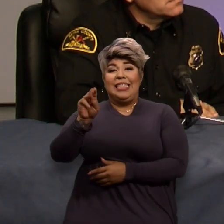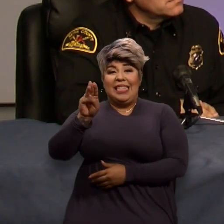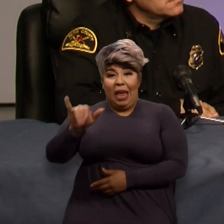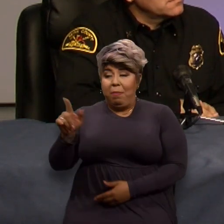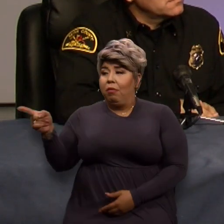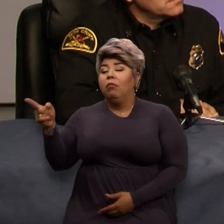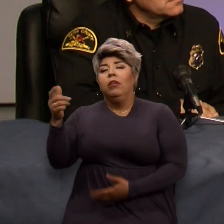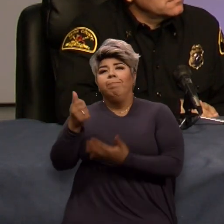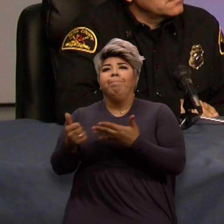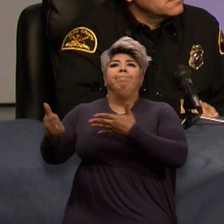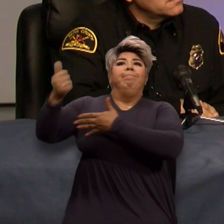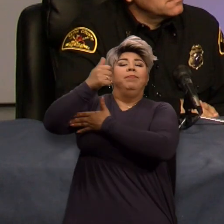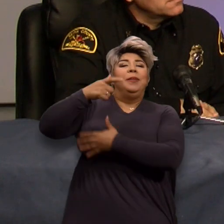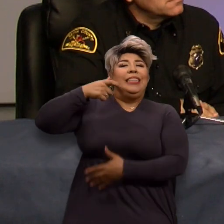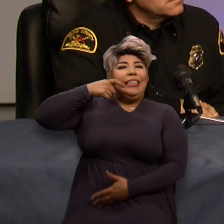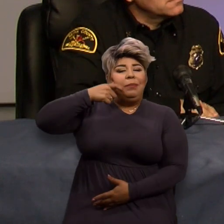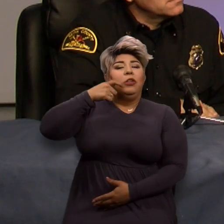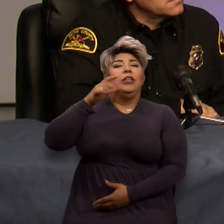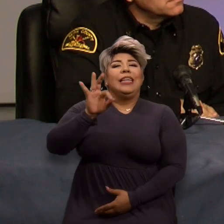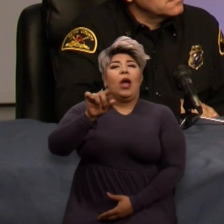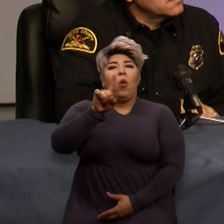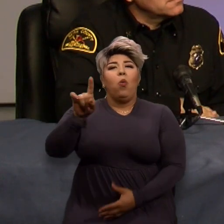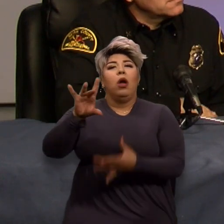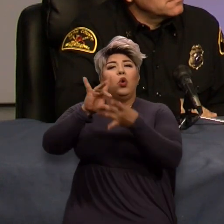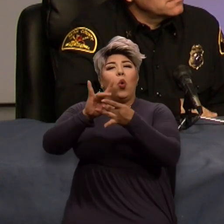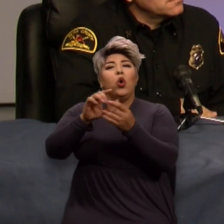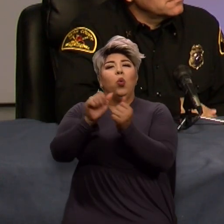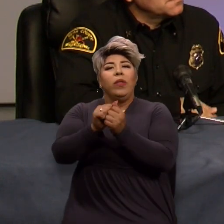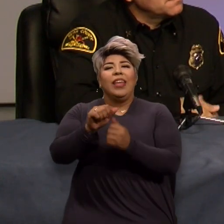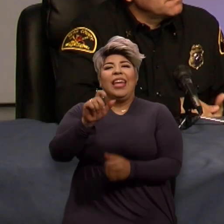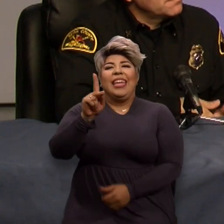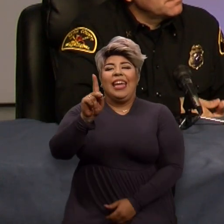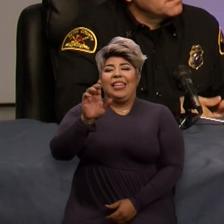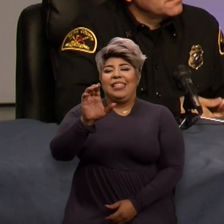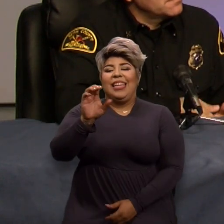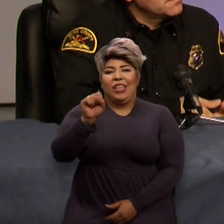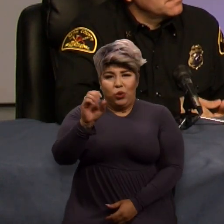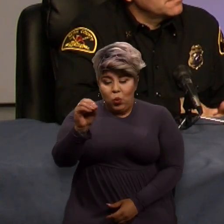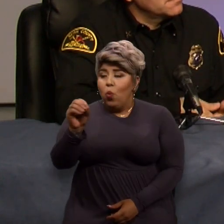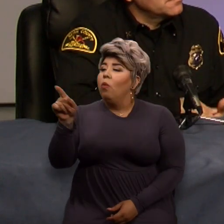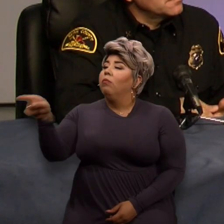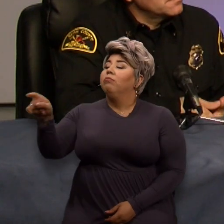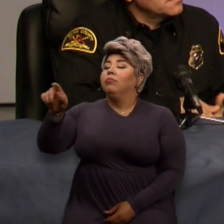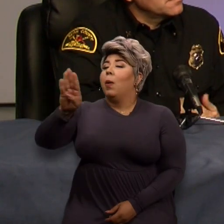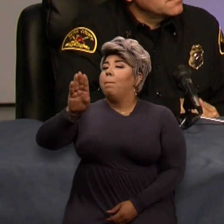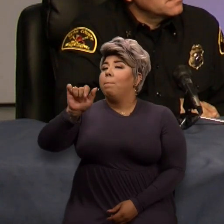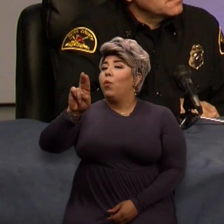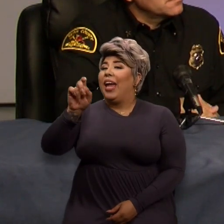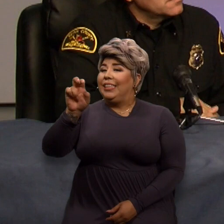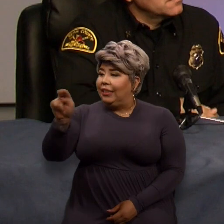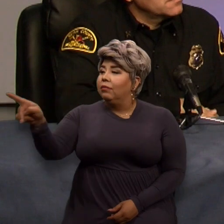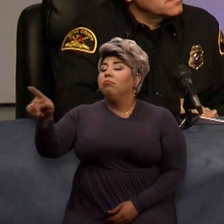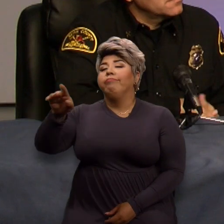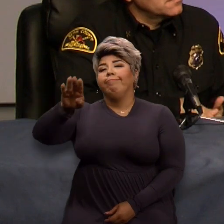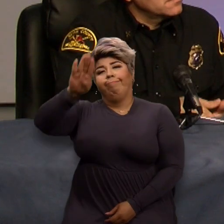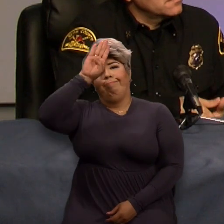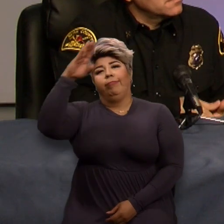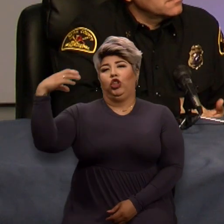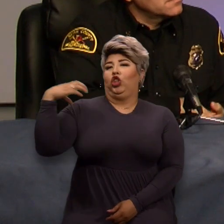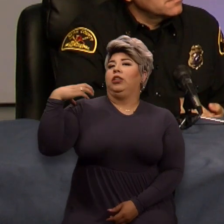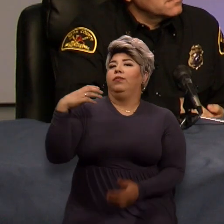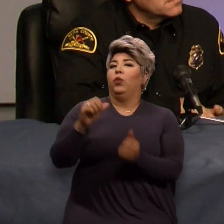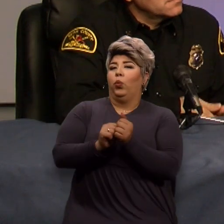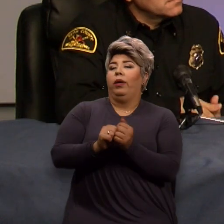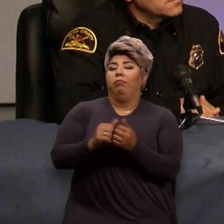She is a senior dispatcher and 911 coordinator with KCSO and also Brandon Smith, who is a battalion chief with Kern County Fire Department here to